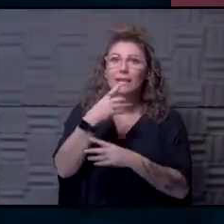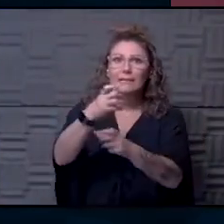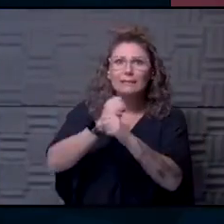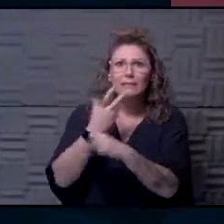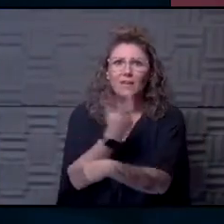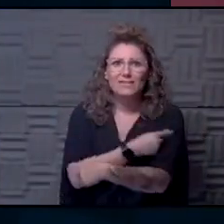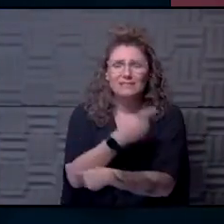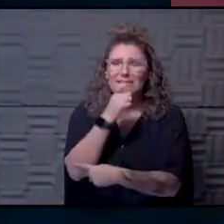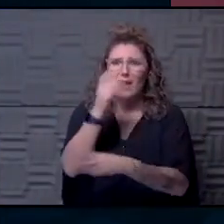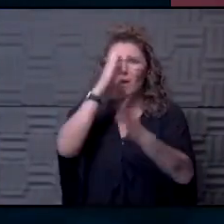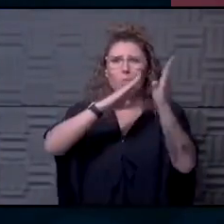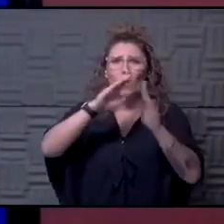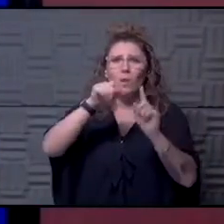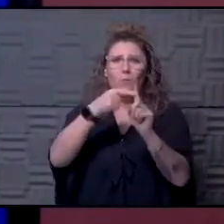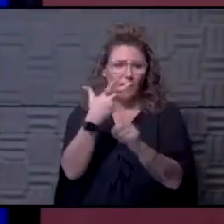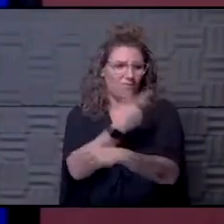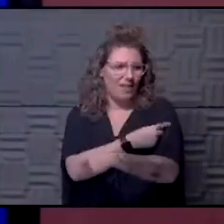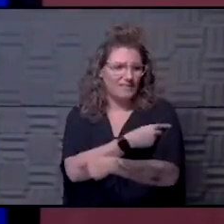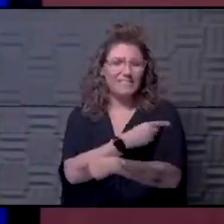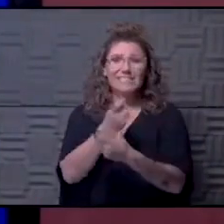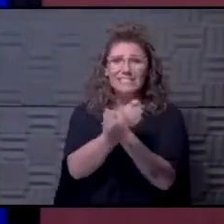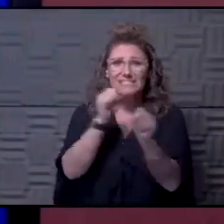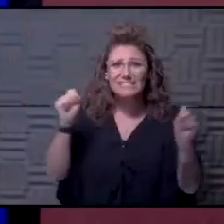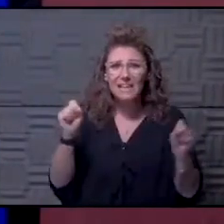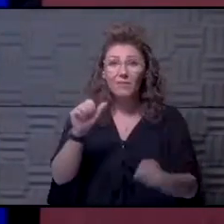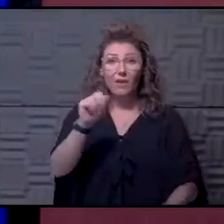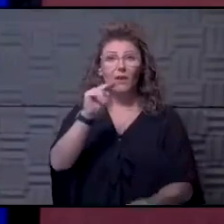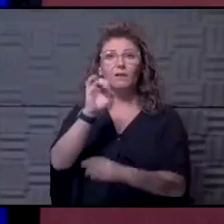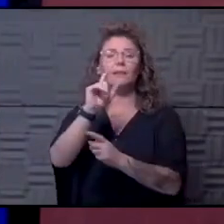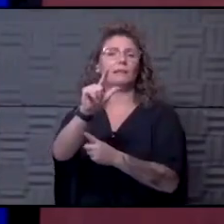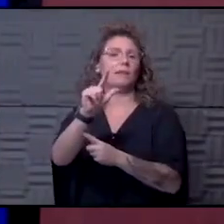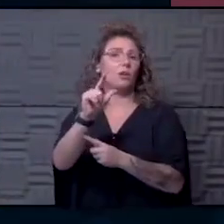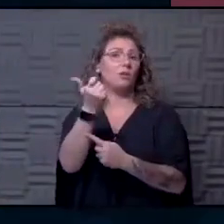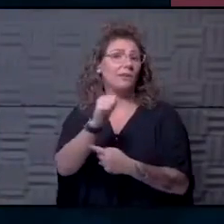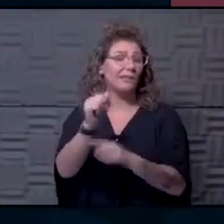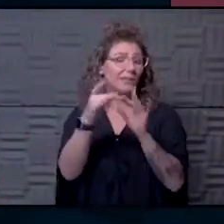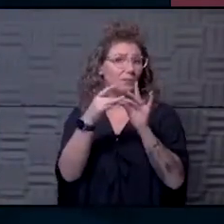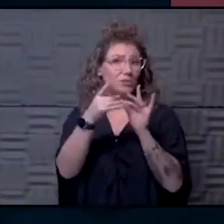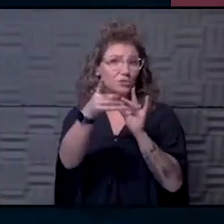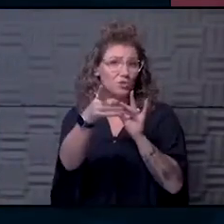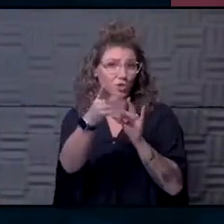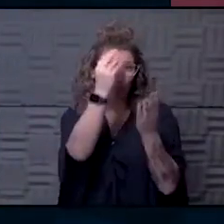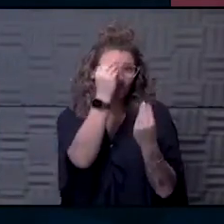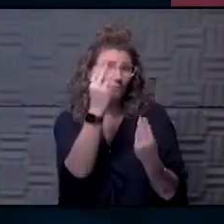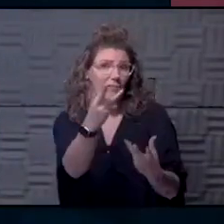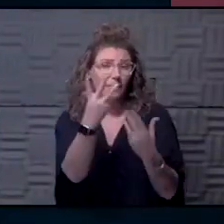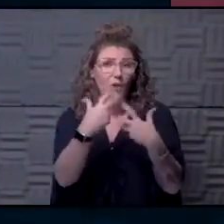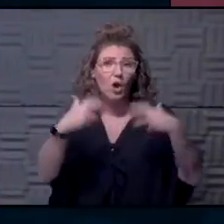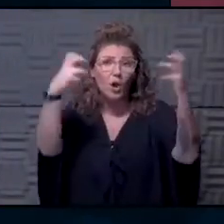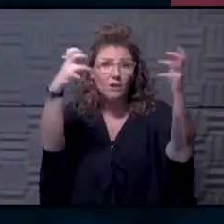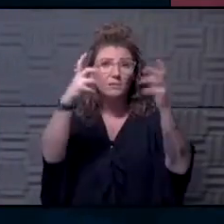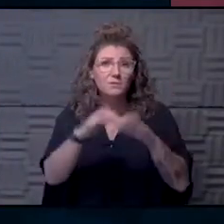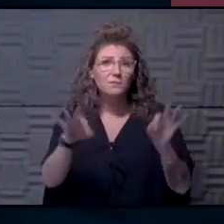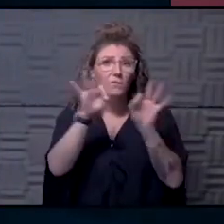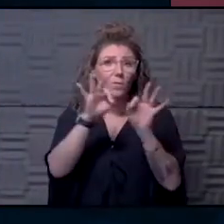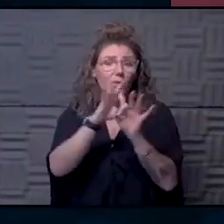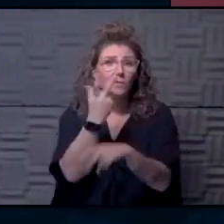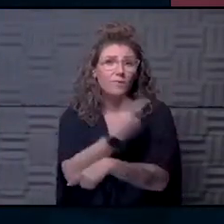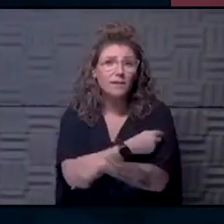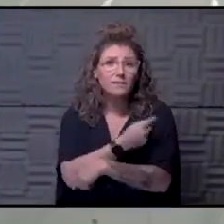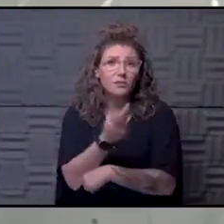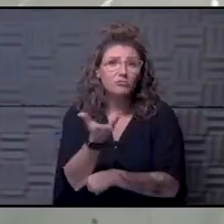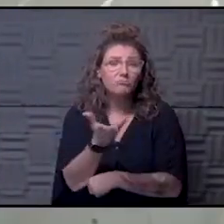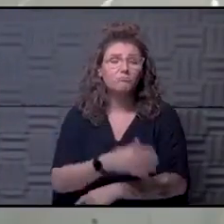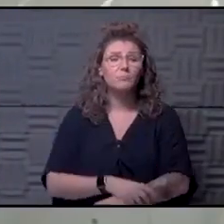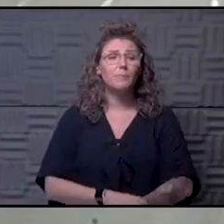vaccine. The vaccine is safe. I think people need it. Neil, if you, any message you want to give to our audience today about the importance of vaccination?